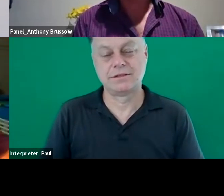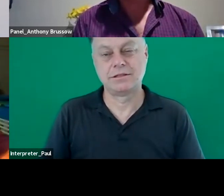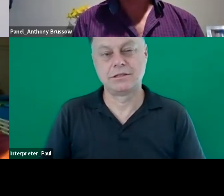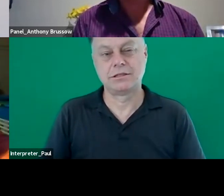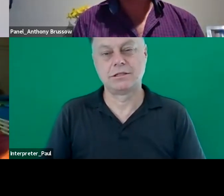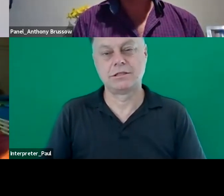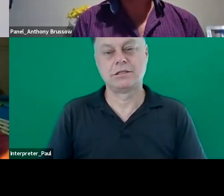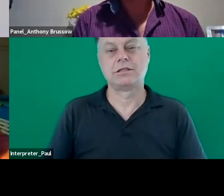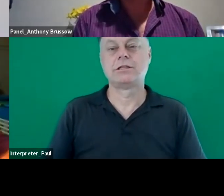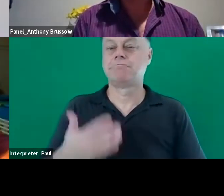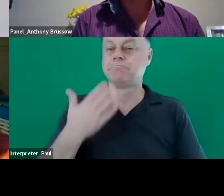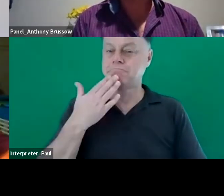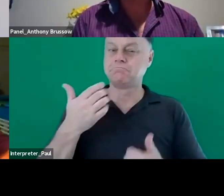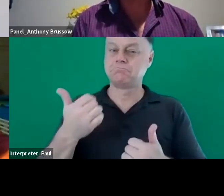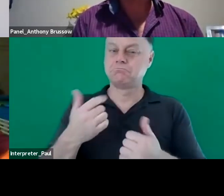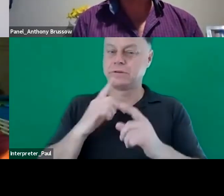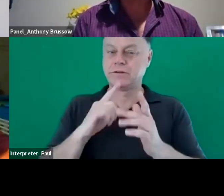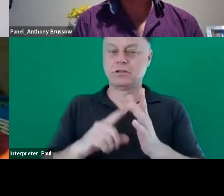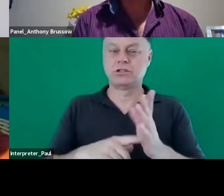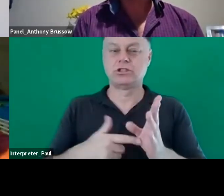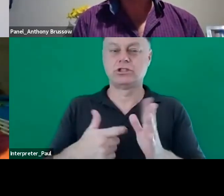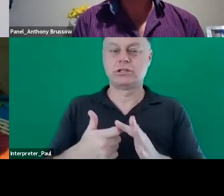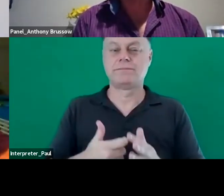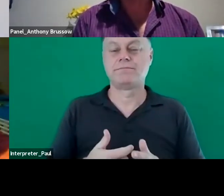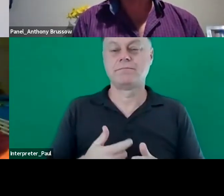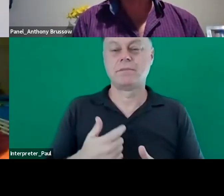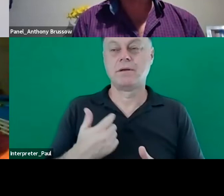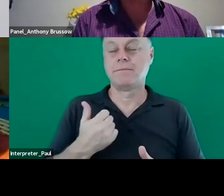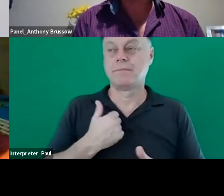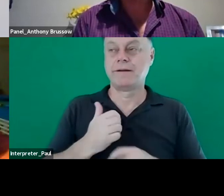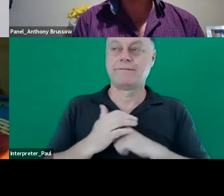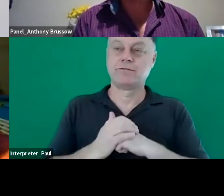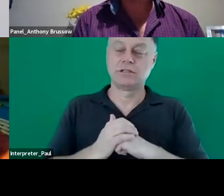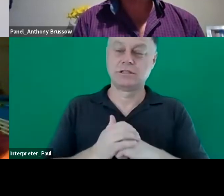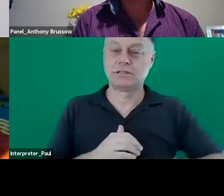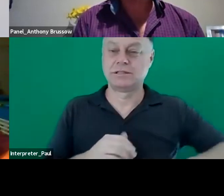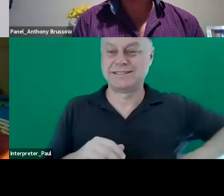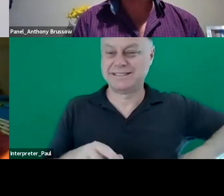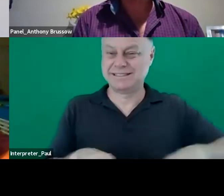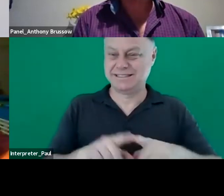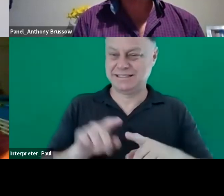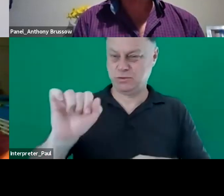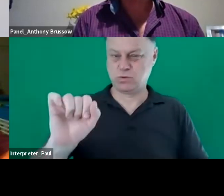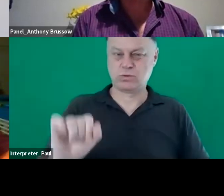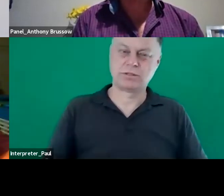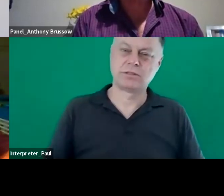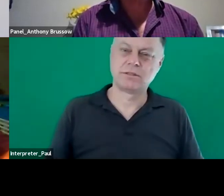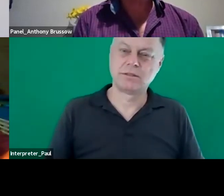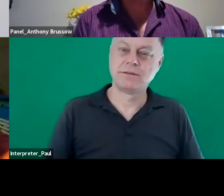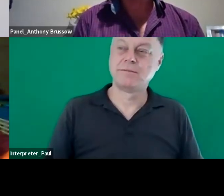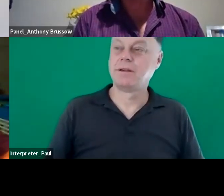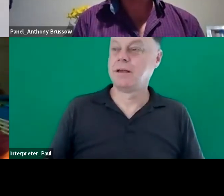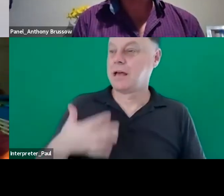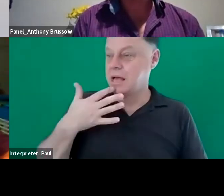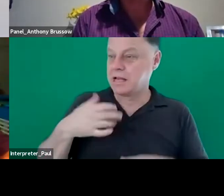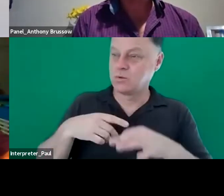thank you useful advice thank you jack and um i have a friend uh who does exactly what you do which is that you ask him a question or